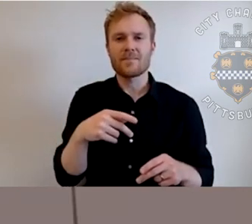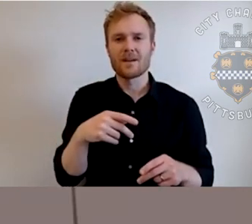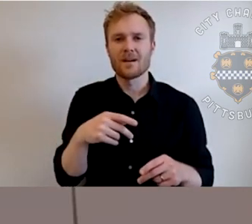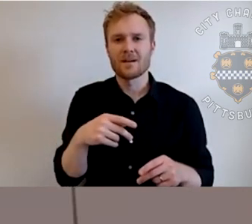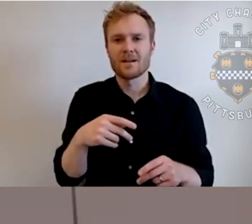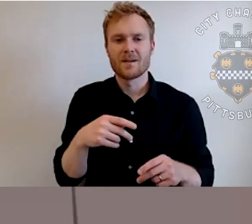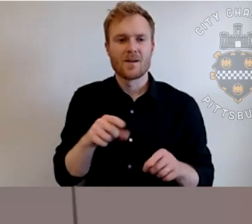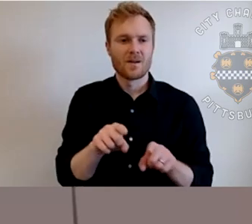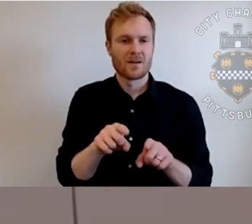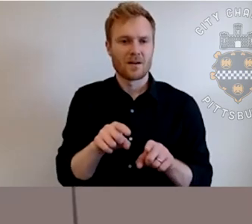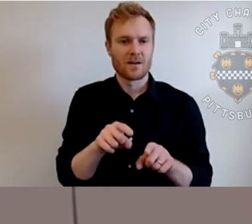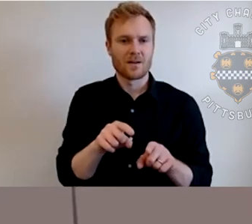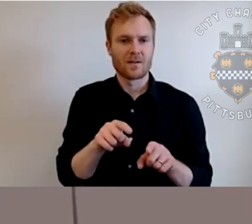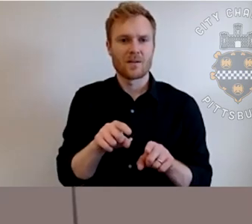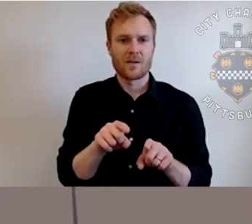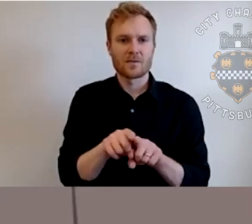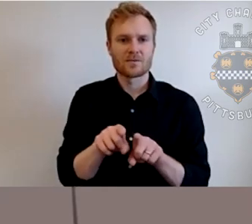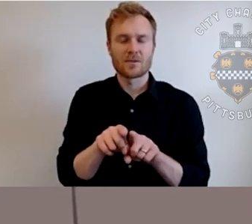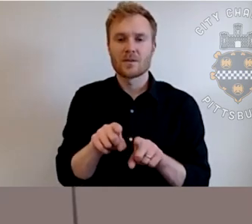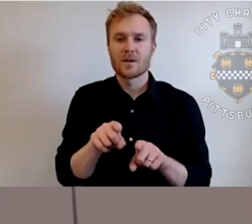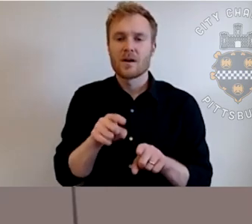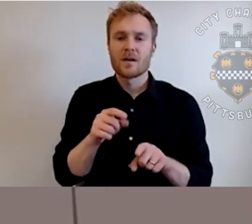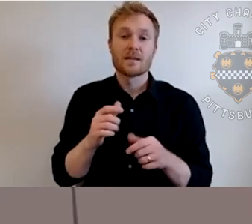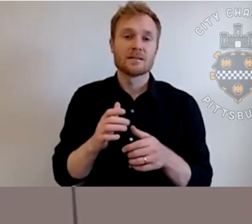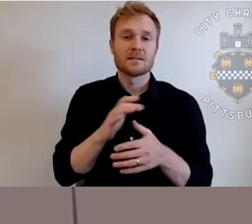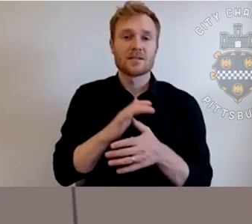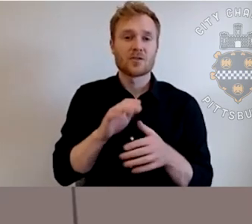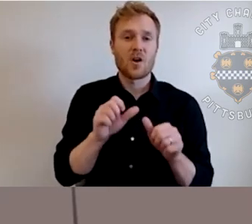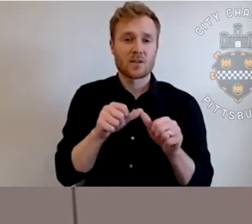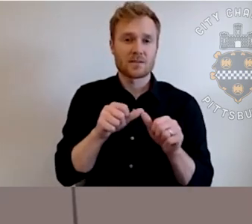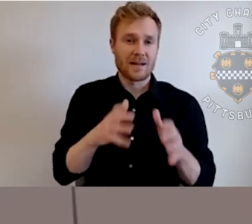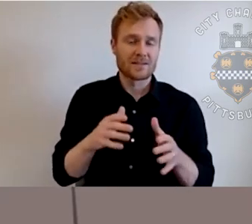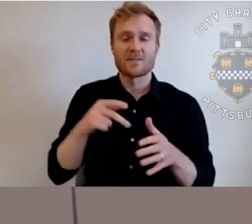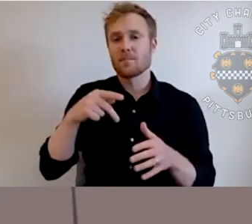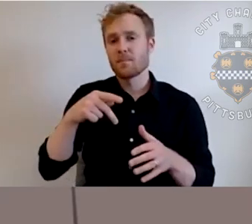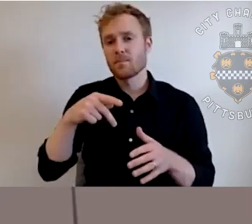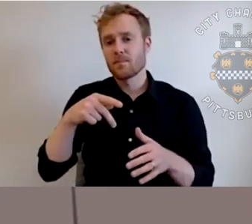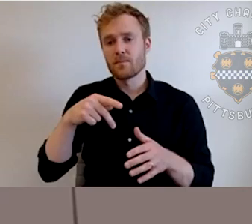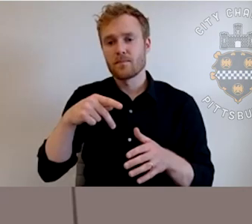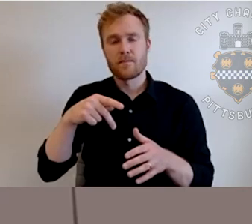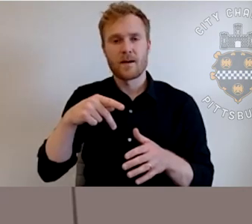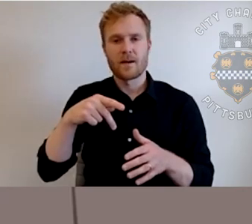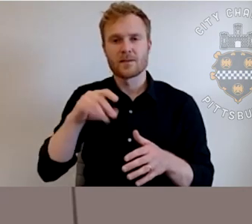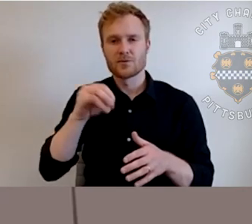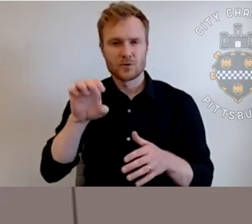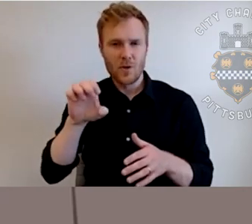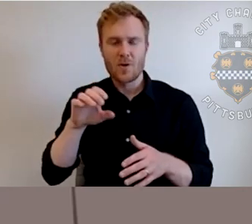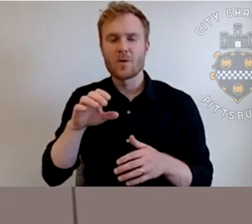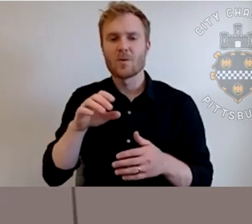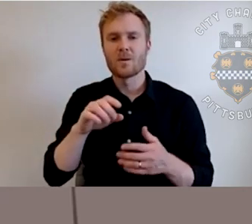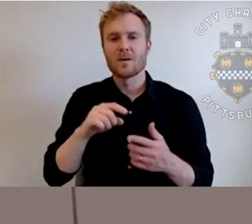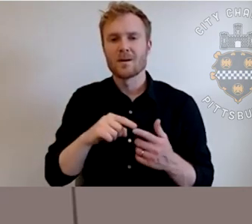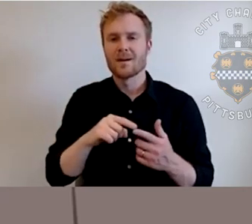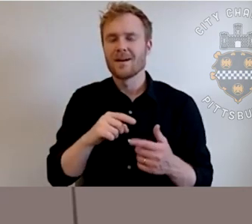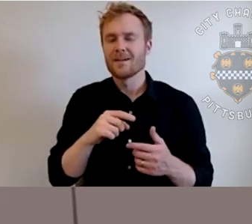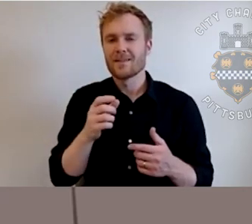our senior architect Kaz Pellegrini and our associate project manager, Joe Diatori Jr. And those folks